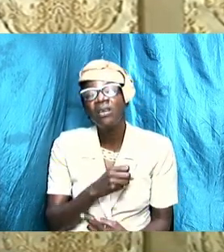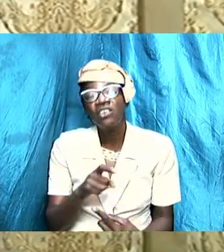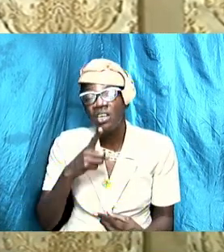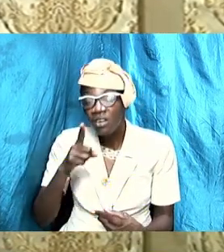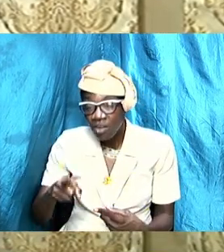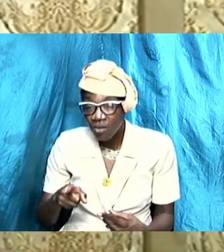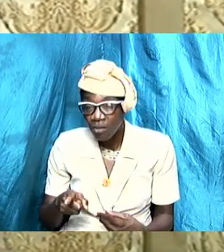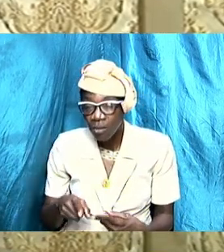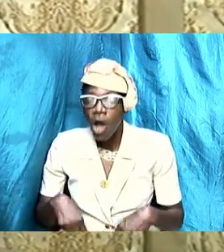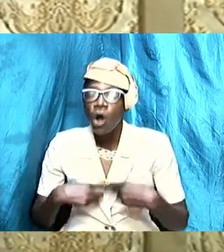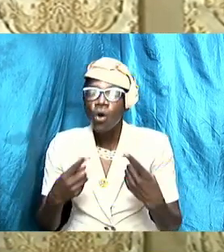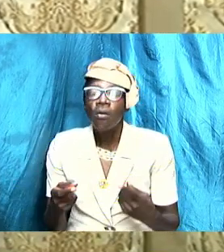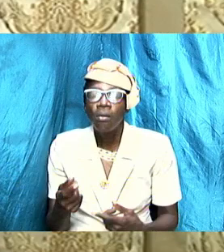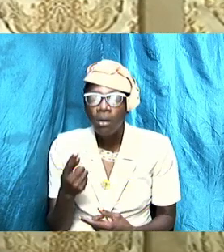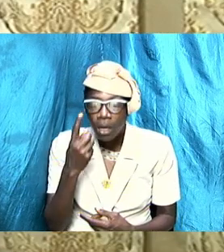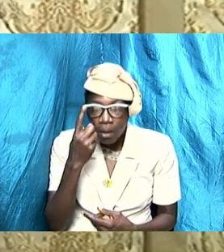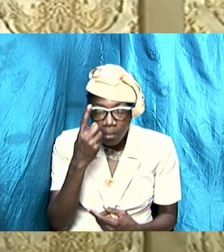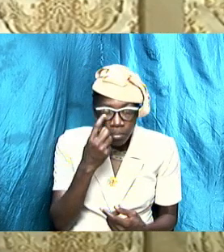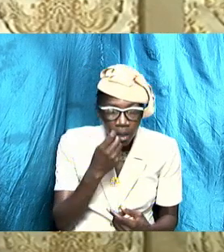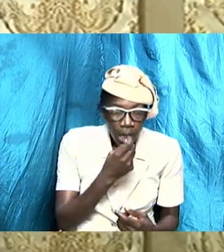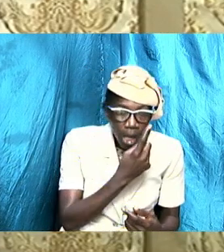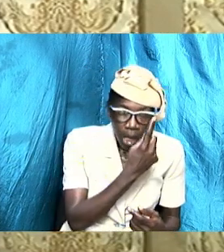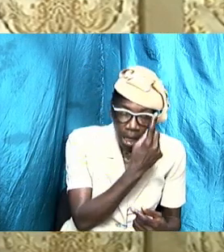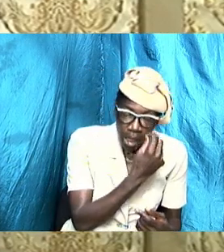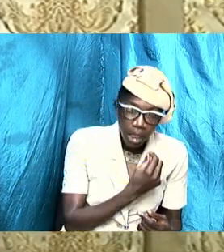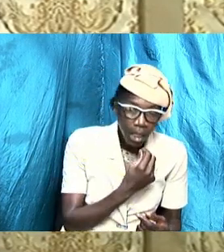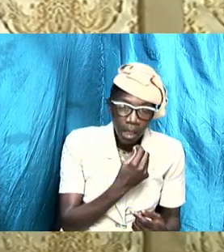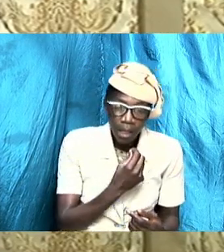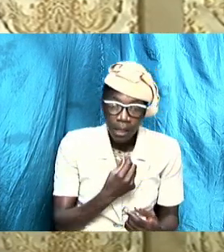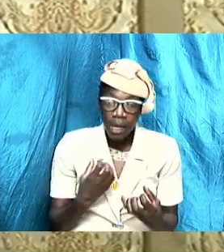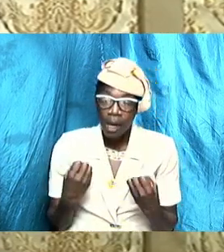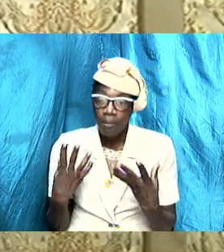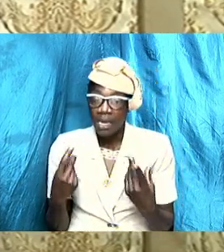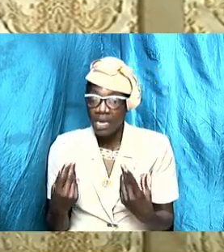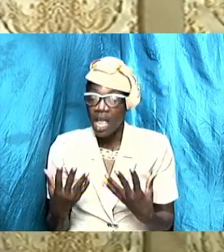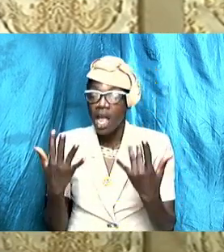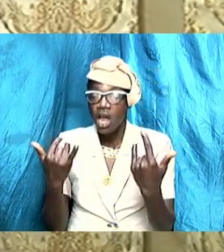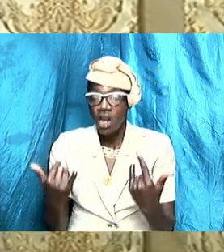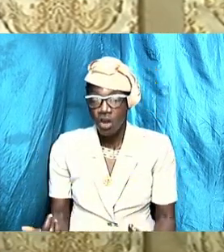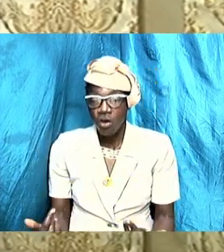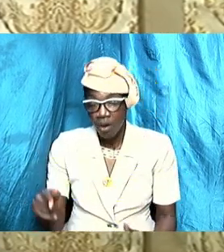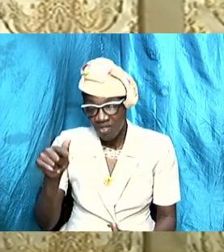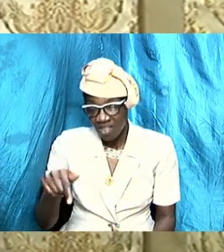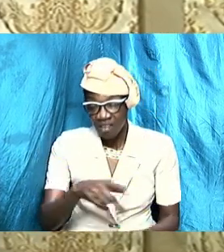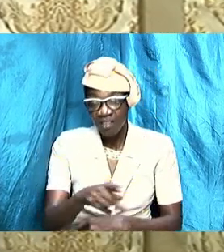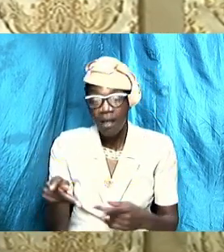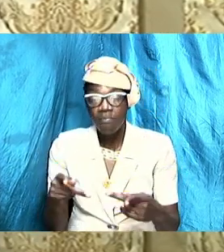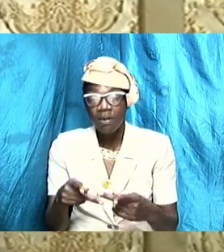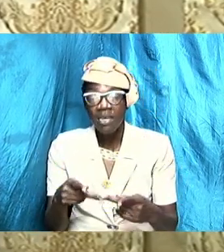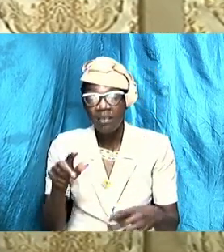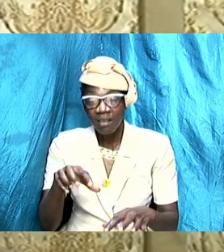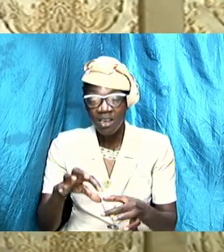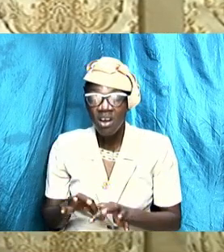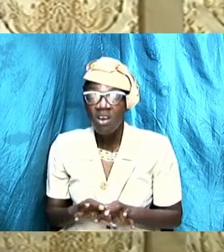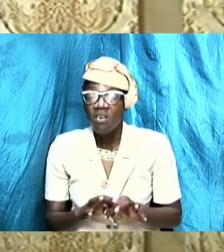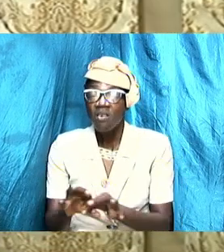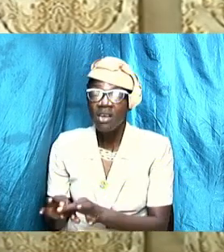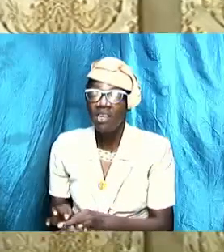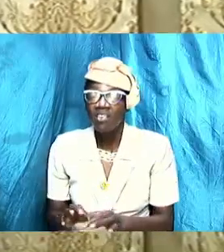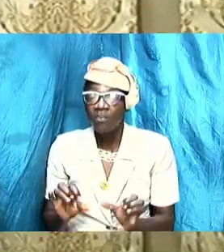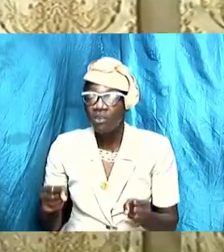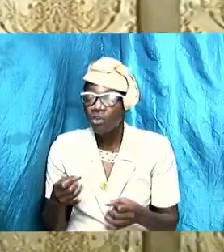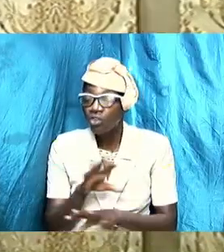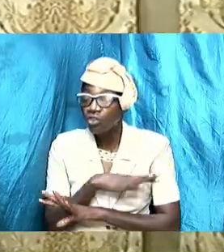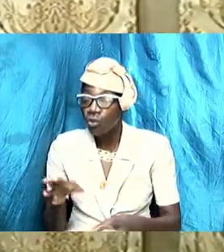blindly and many are at this particular place in your relationship that you just do not